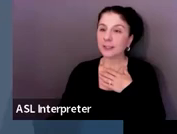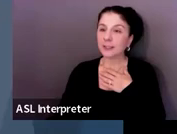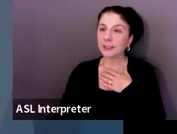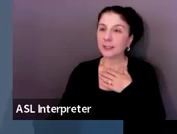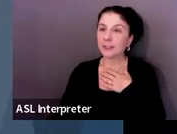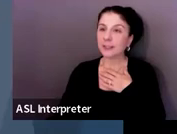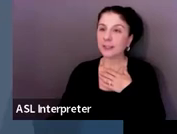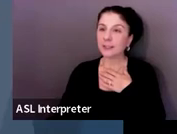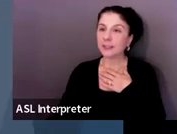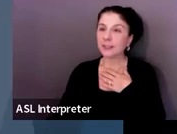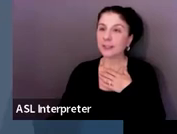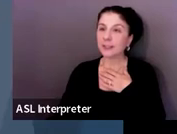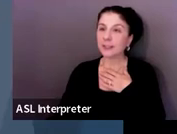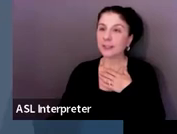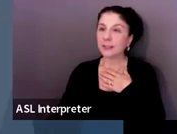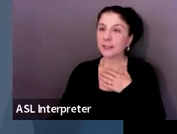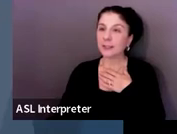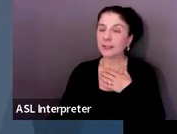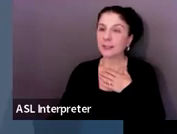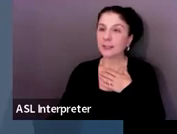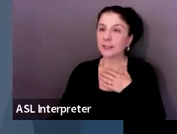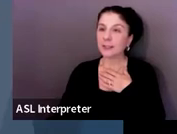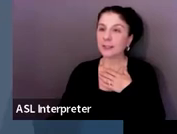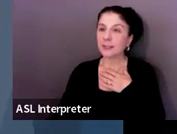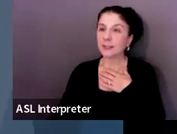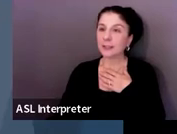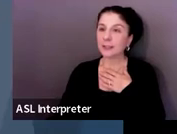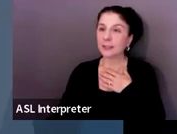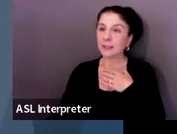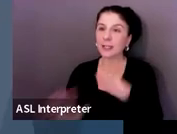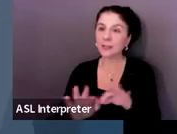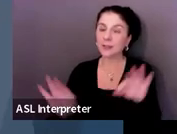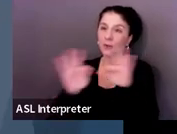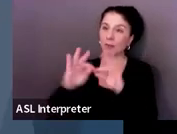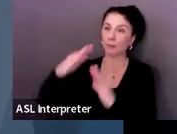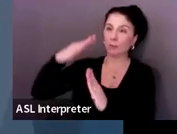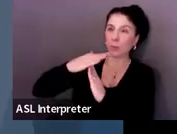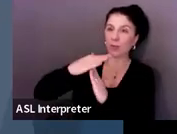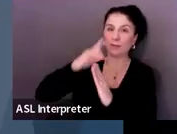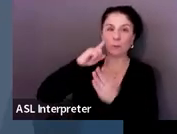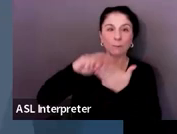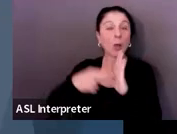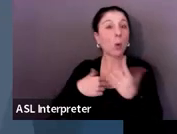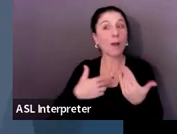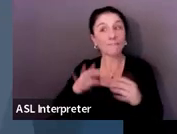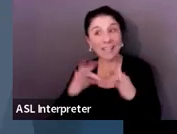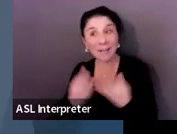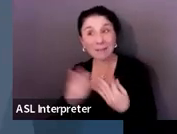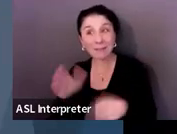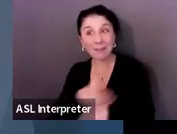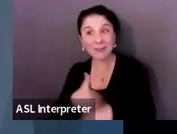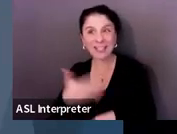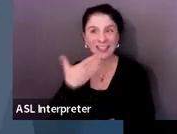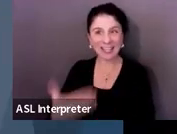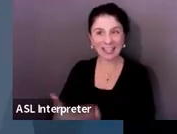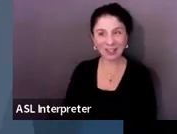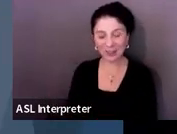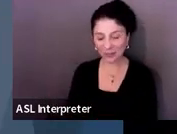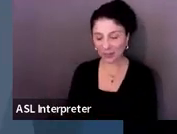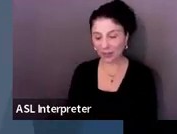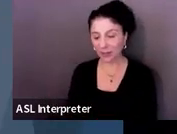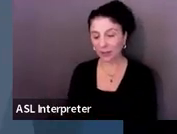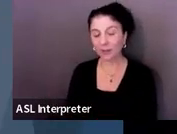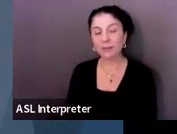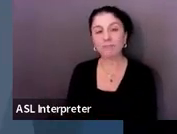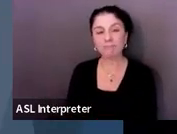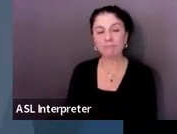can have a meaningful day, so that we can have meaningful purpose. Right? Family and music. Great. Thank you. So when you think